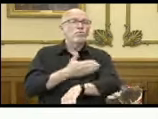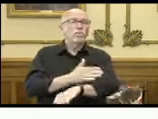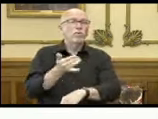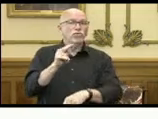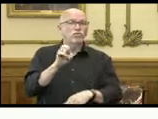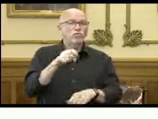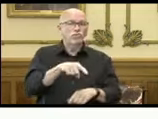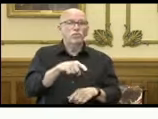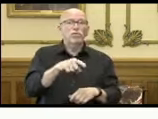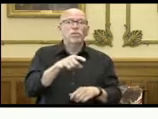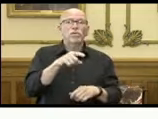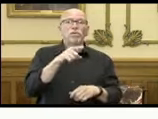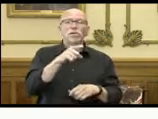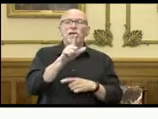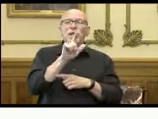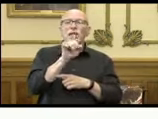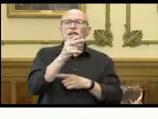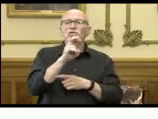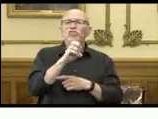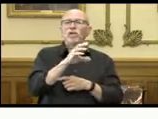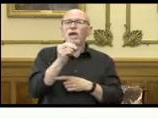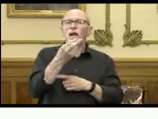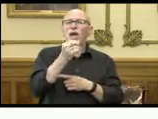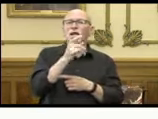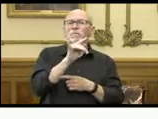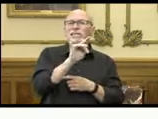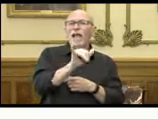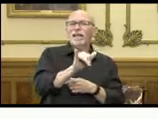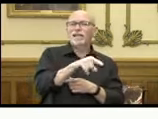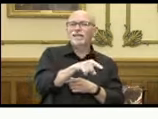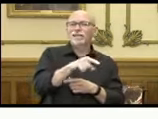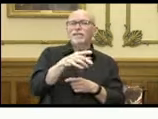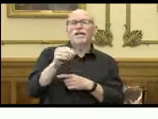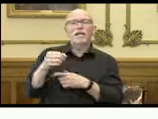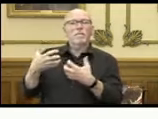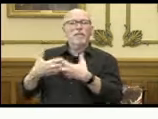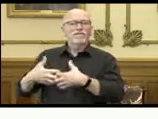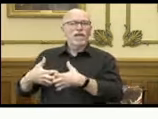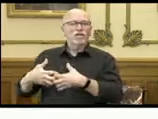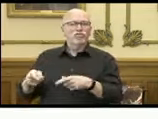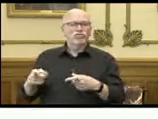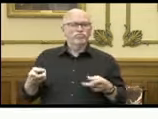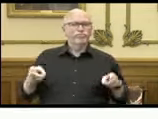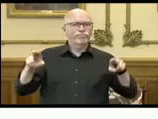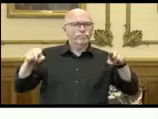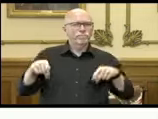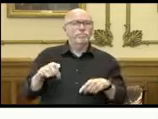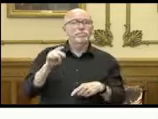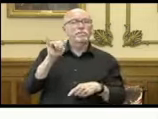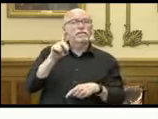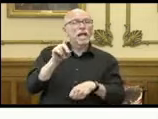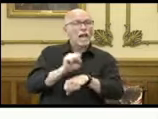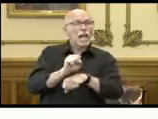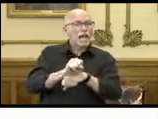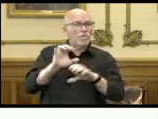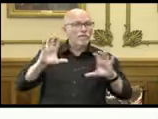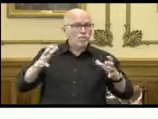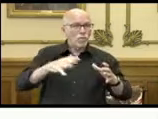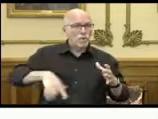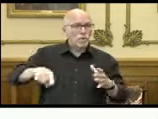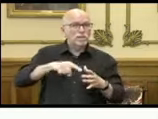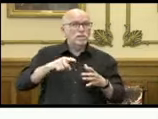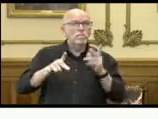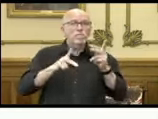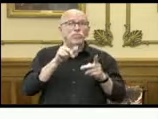were leisure and hospitality and manufacturing. Our Indiana's labor force, our labor